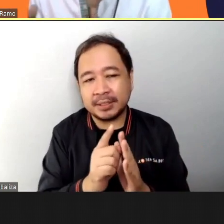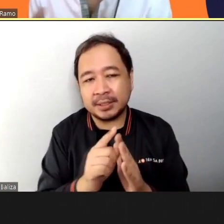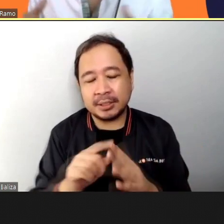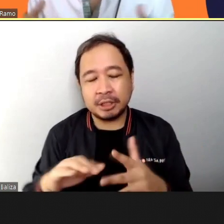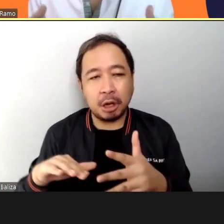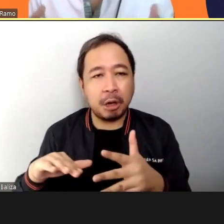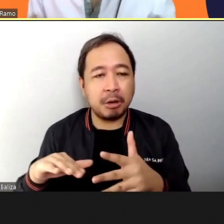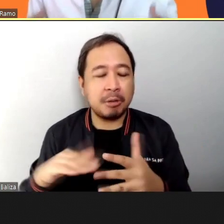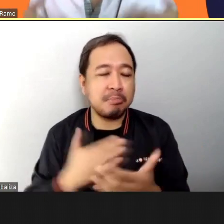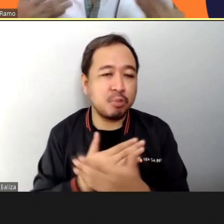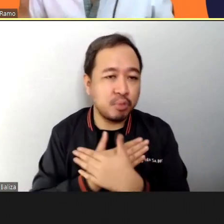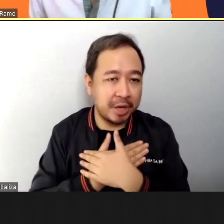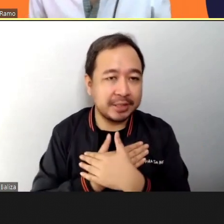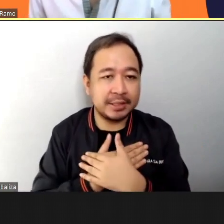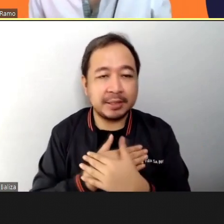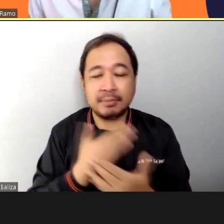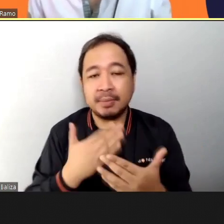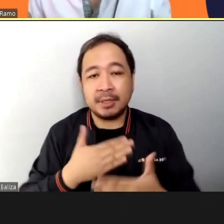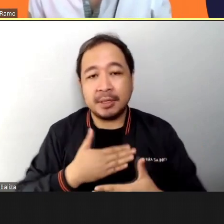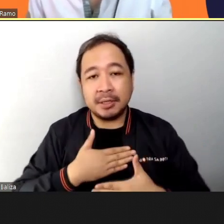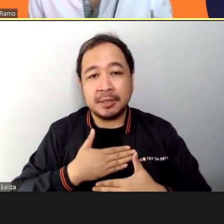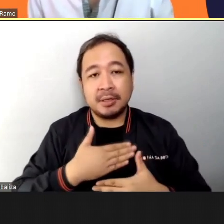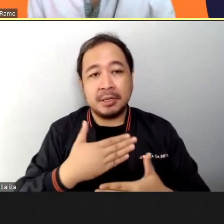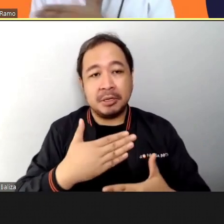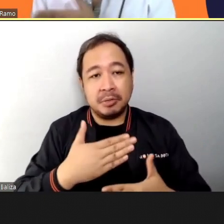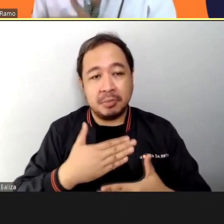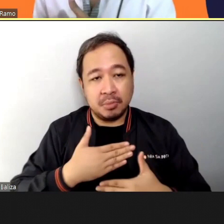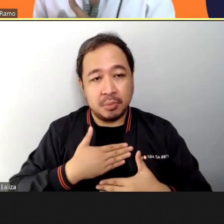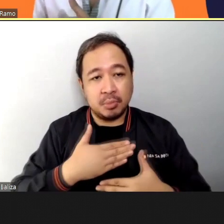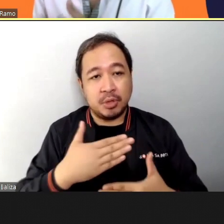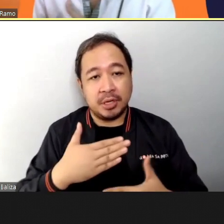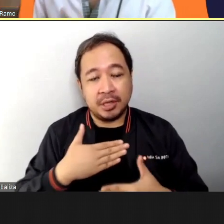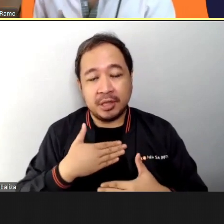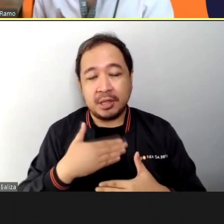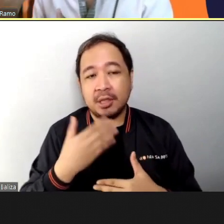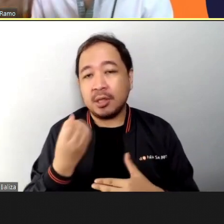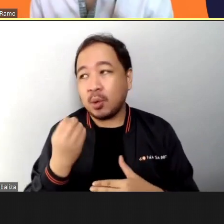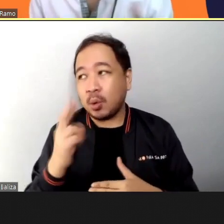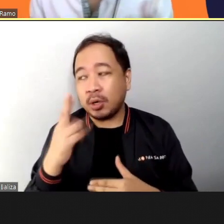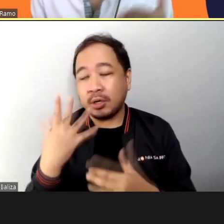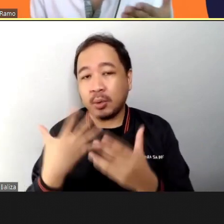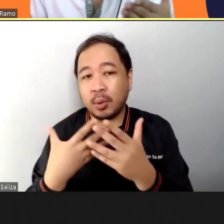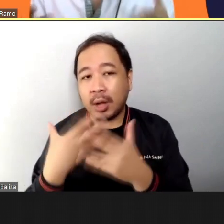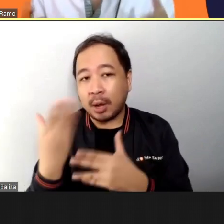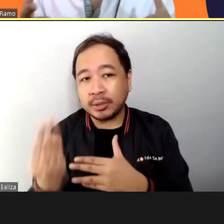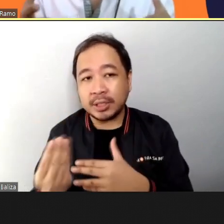example take a deep breath or go outside your house to